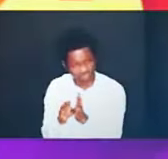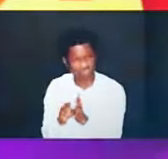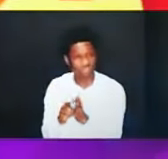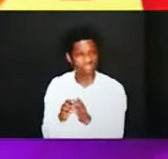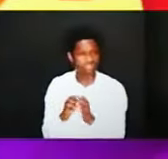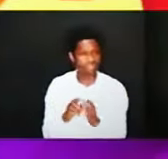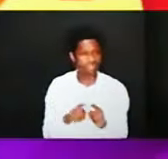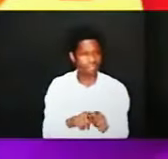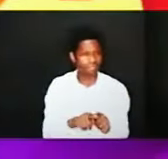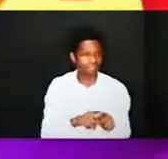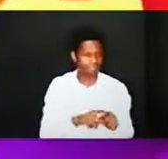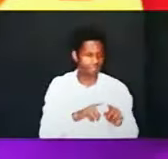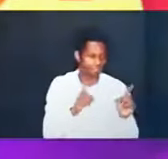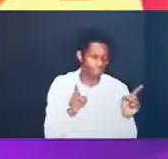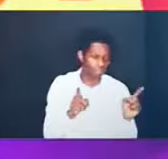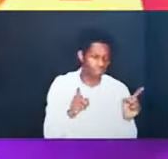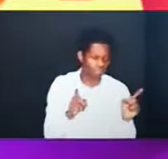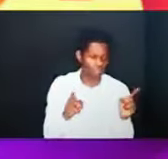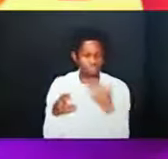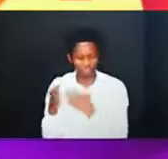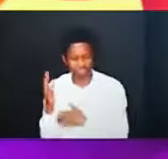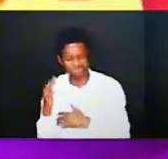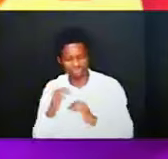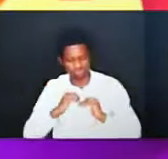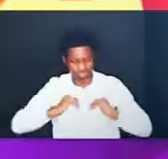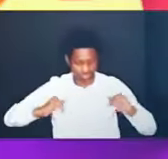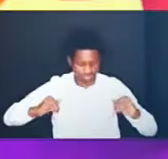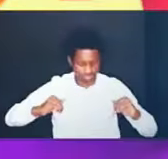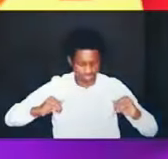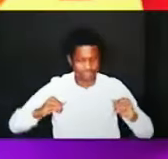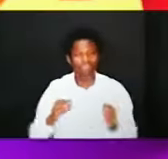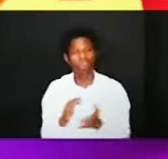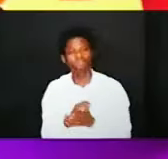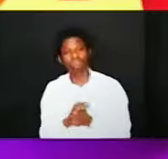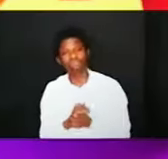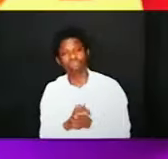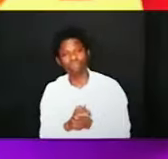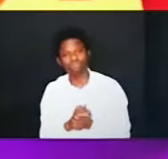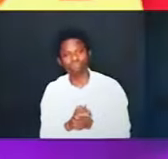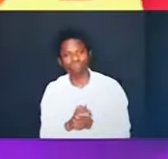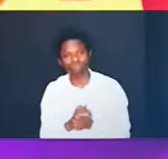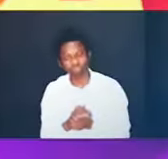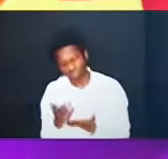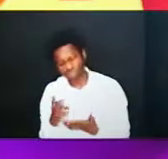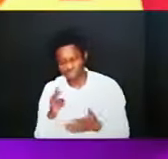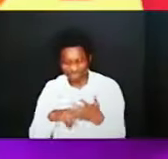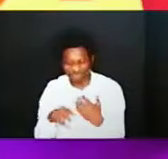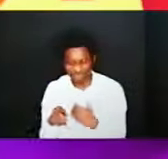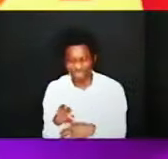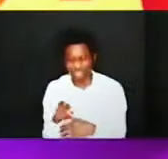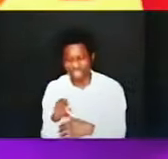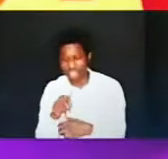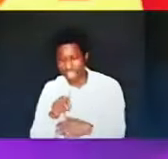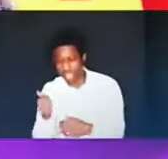God but most versions will put them together so let's take either King James